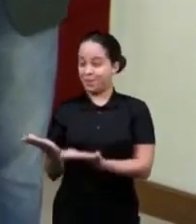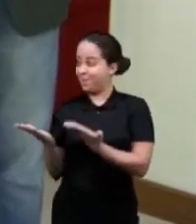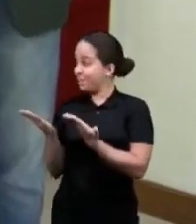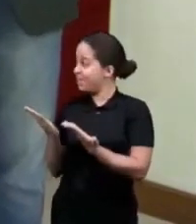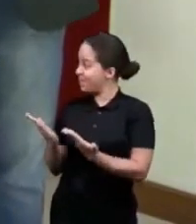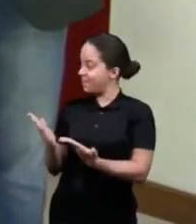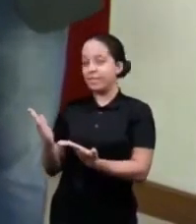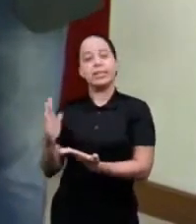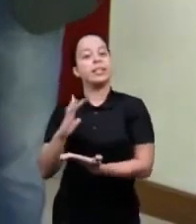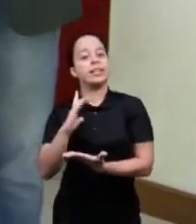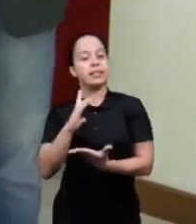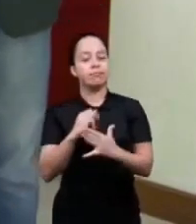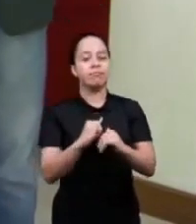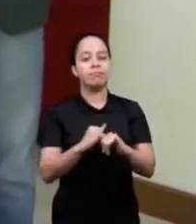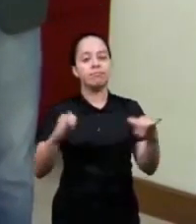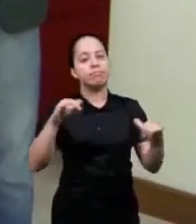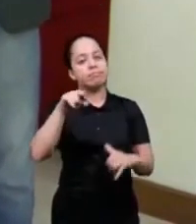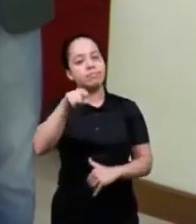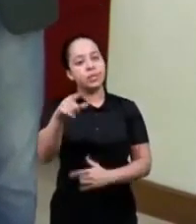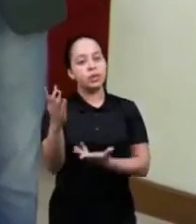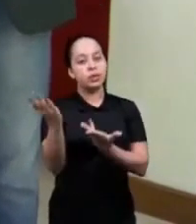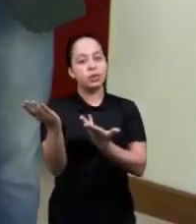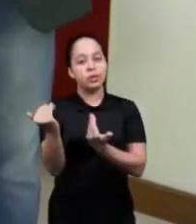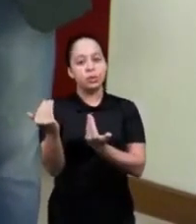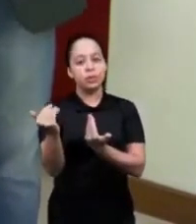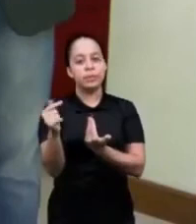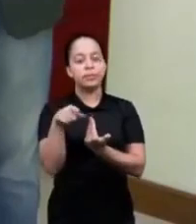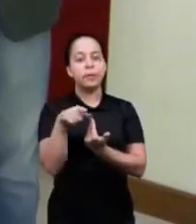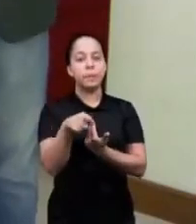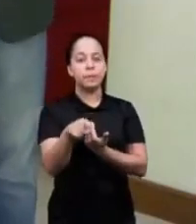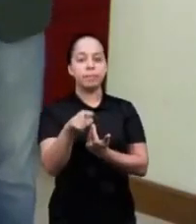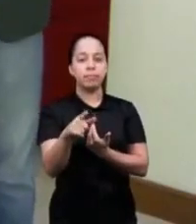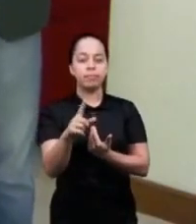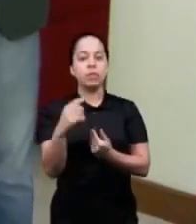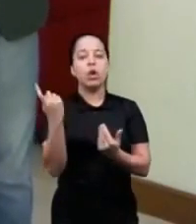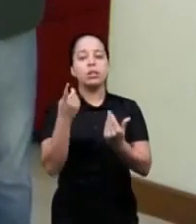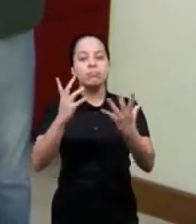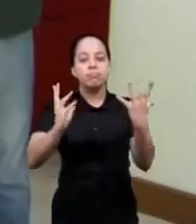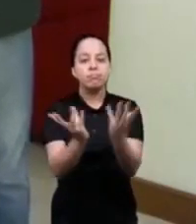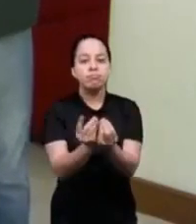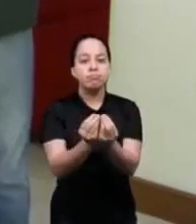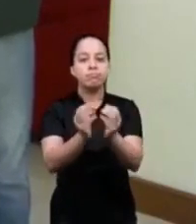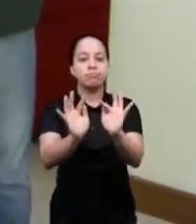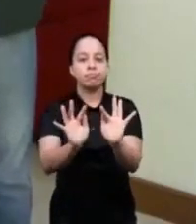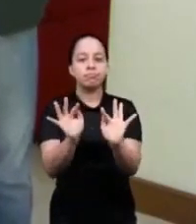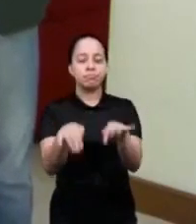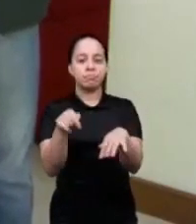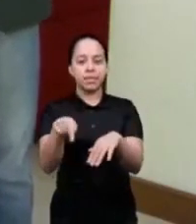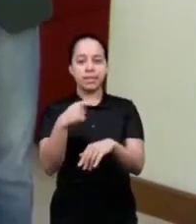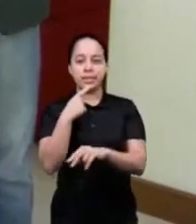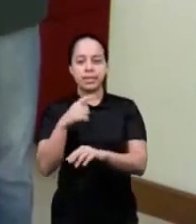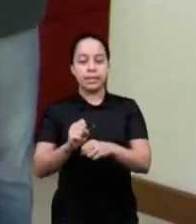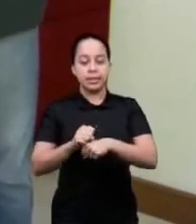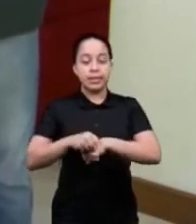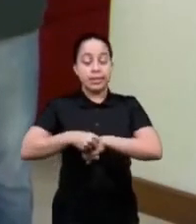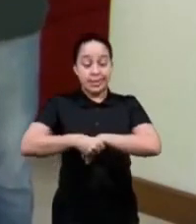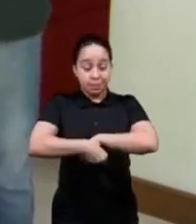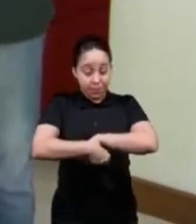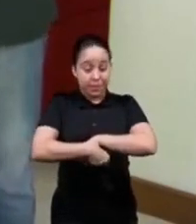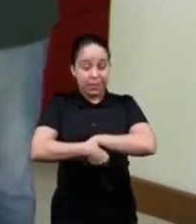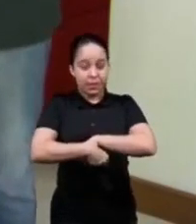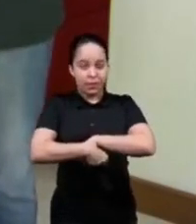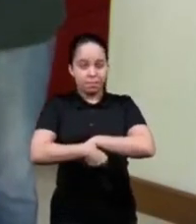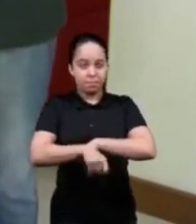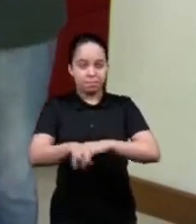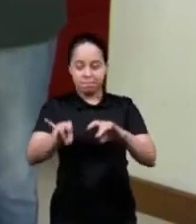is going to bring us a word for you the youth a conclusion of this seminar experience